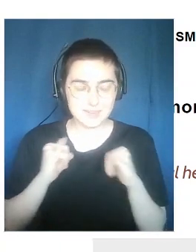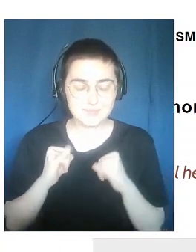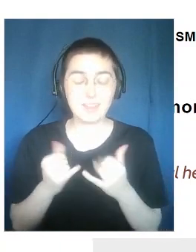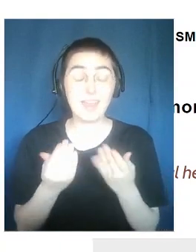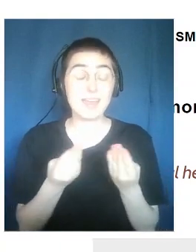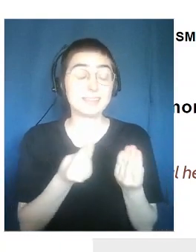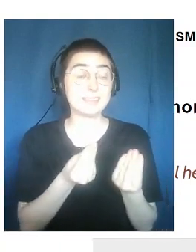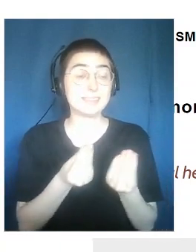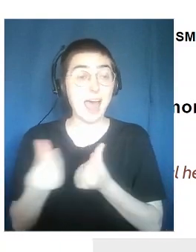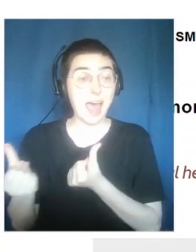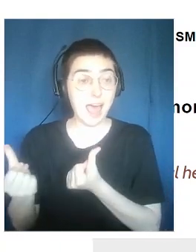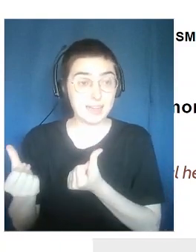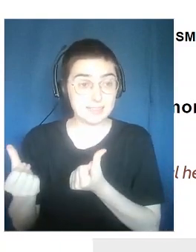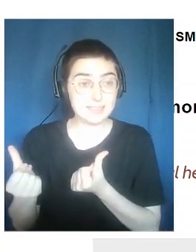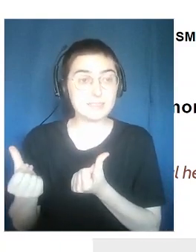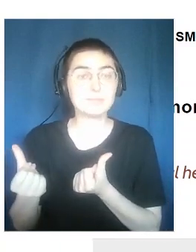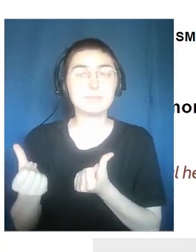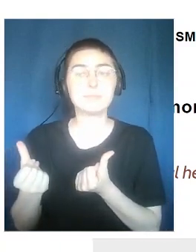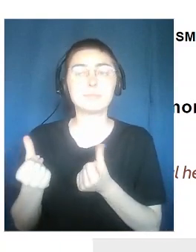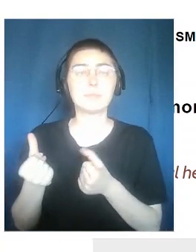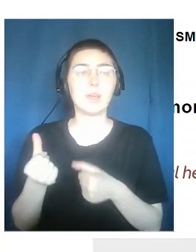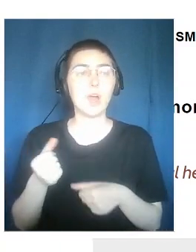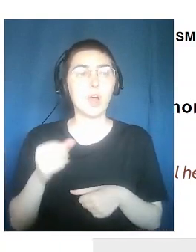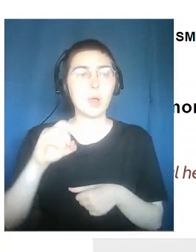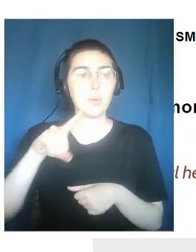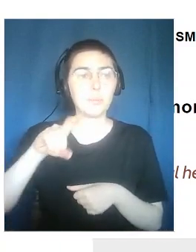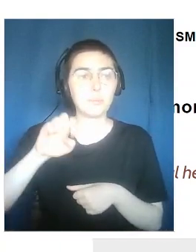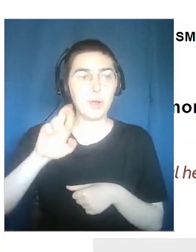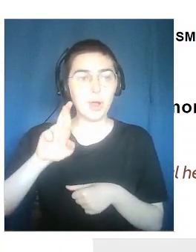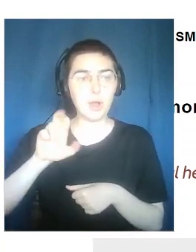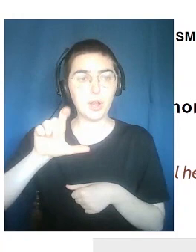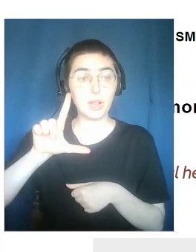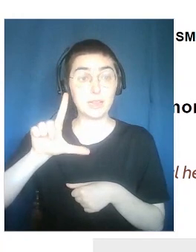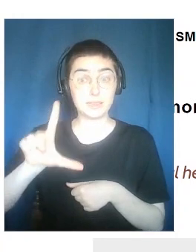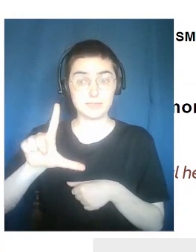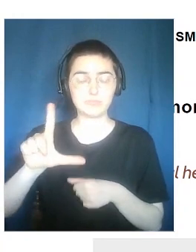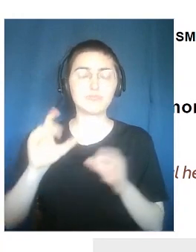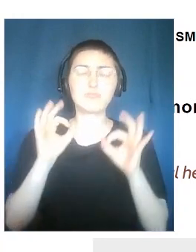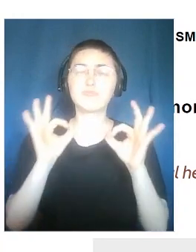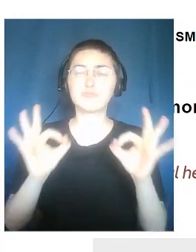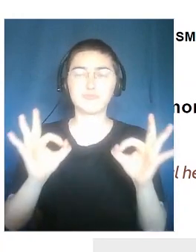Holidays, sand, first result. Pearl.